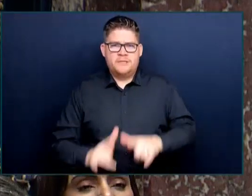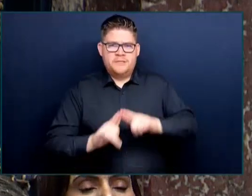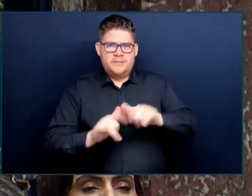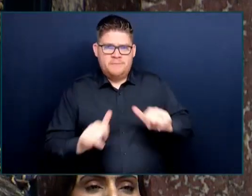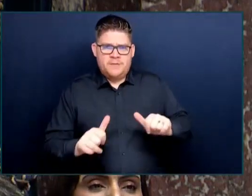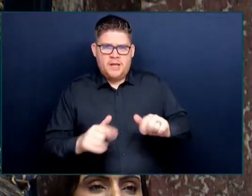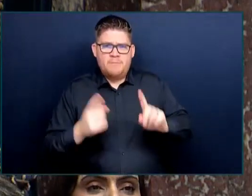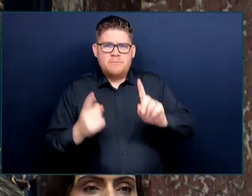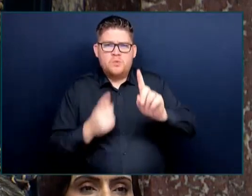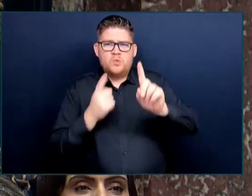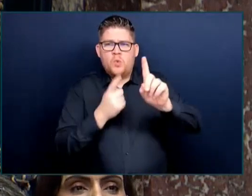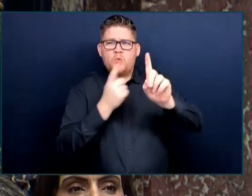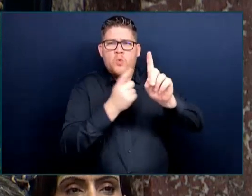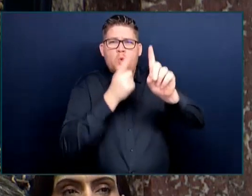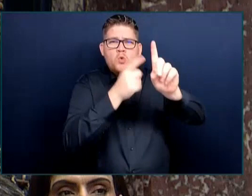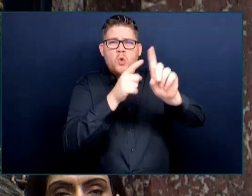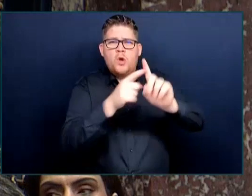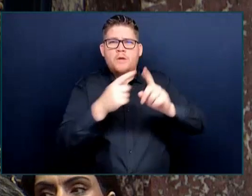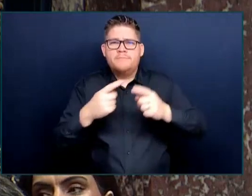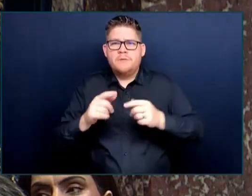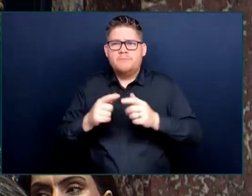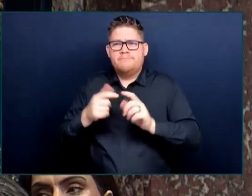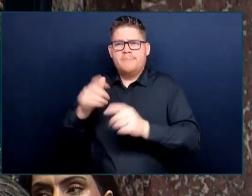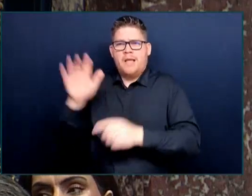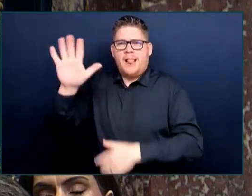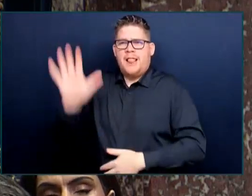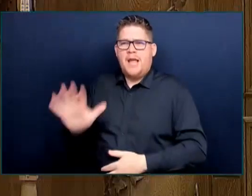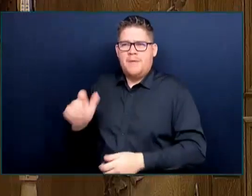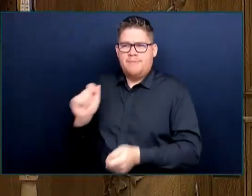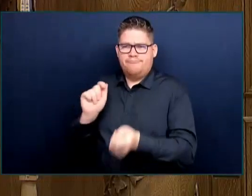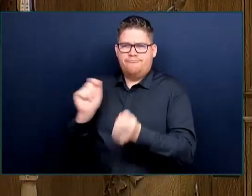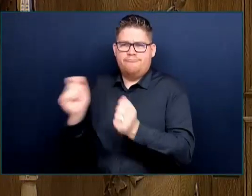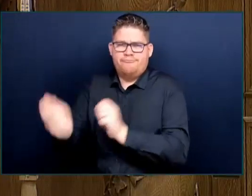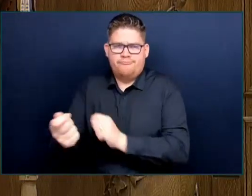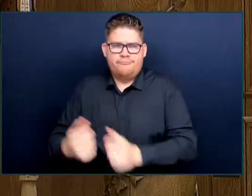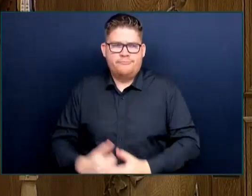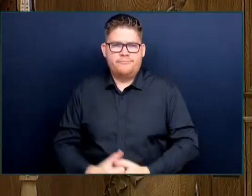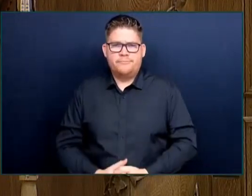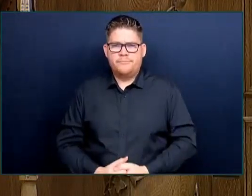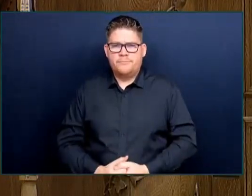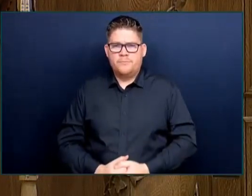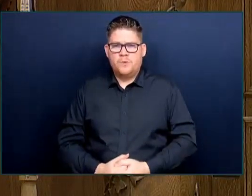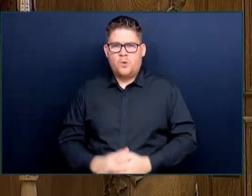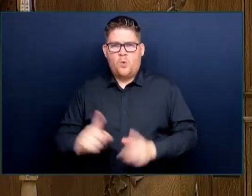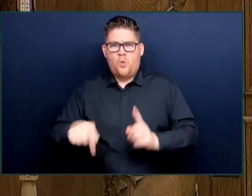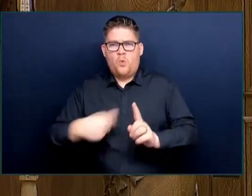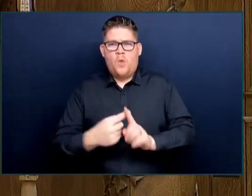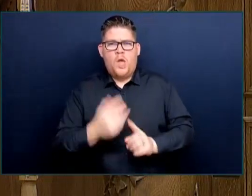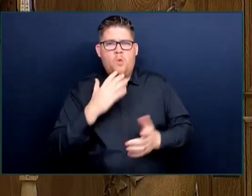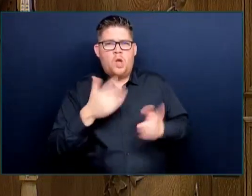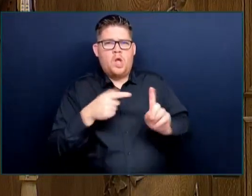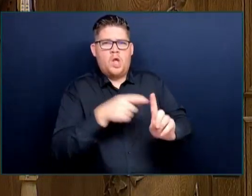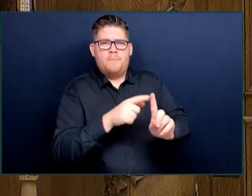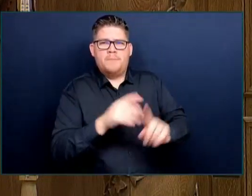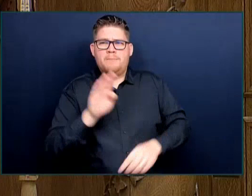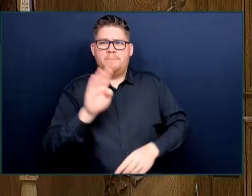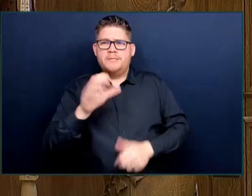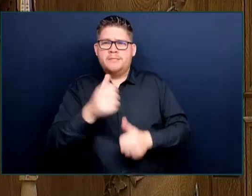he commit to no new or expanded fossil fuel projects in British Columbia? When we ask questions, the members have no names to be mentioned.